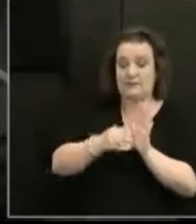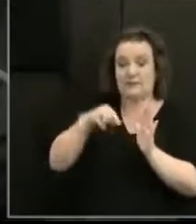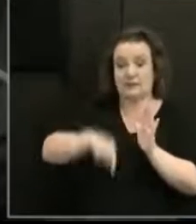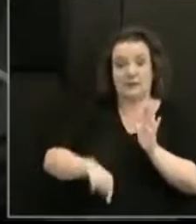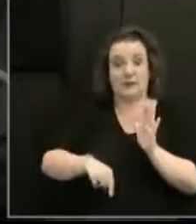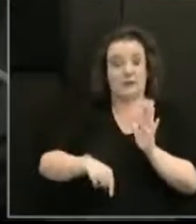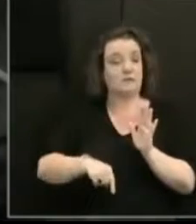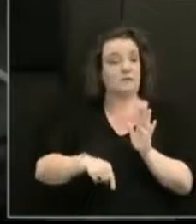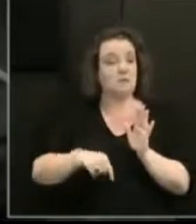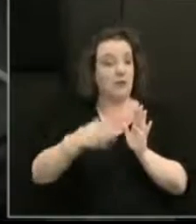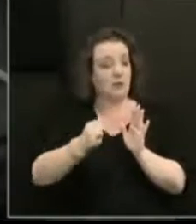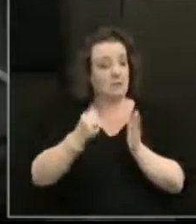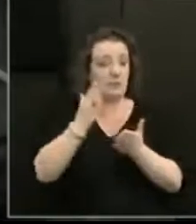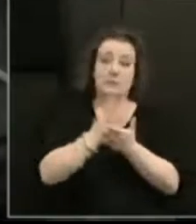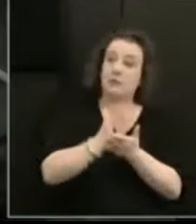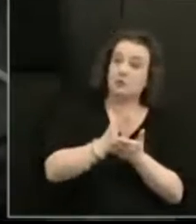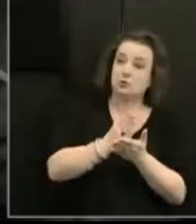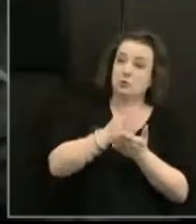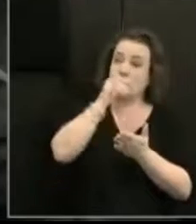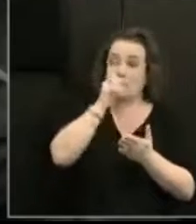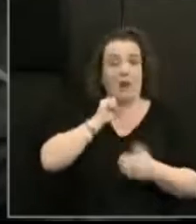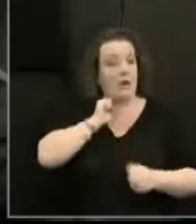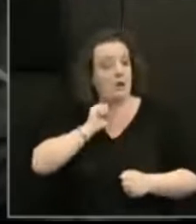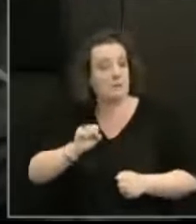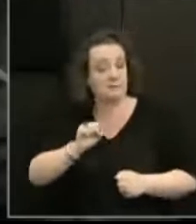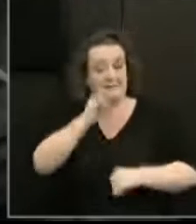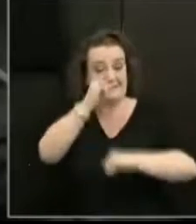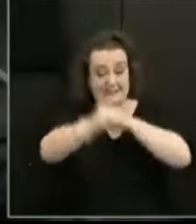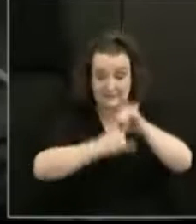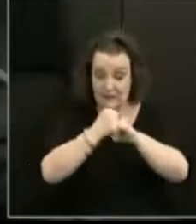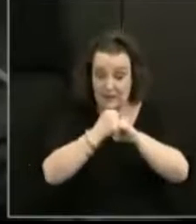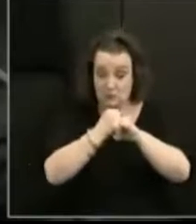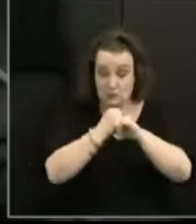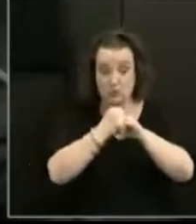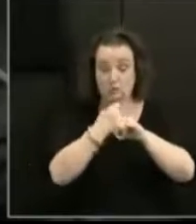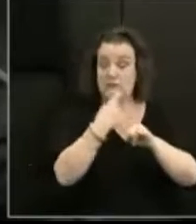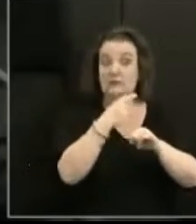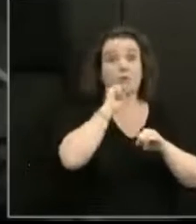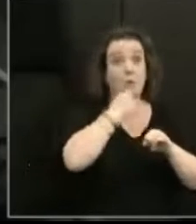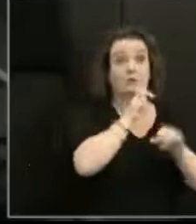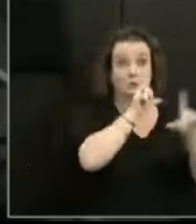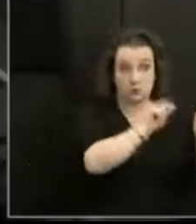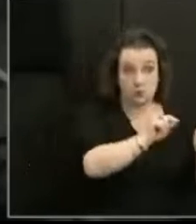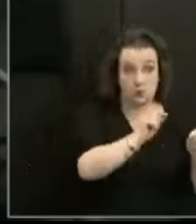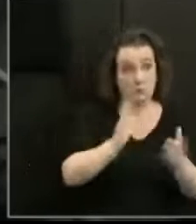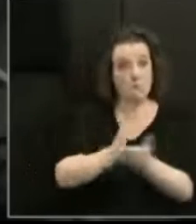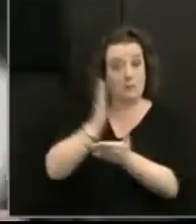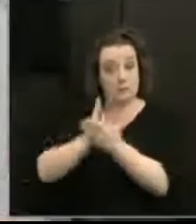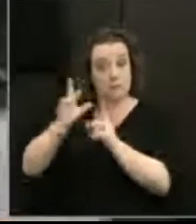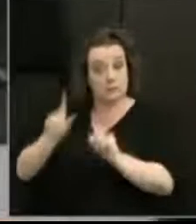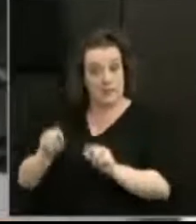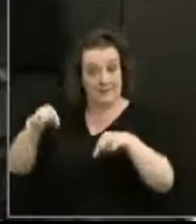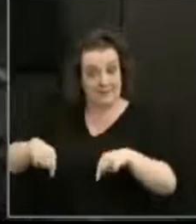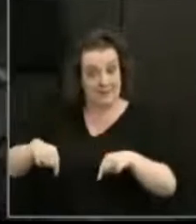Have we fulfilled the commitments made on the international stage? Are we the human rights leaders